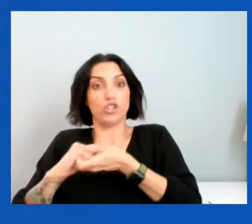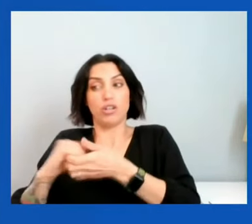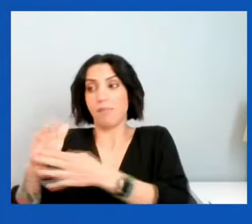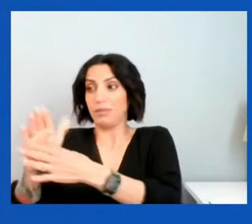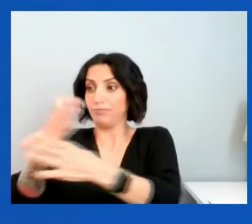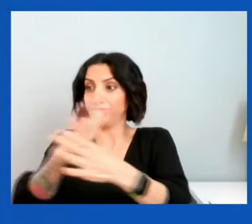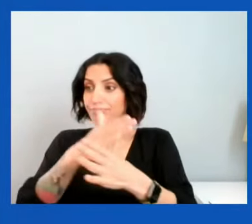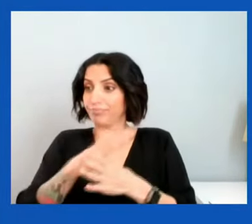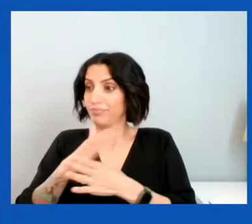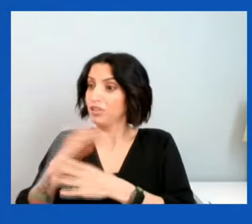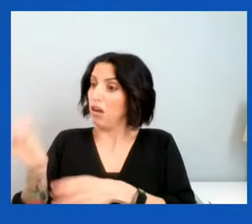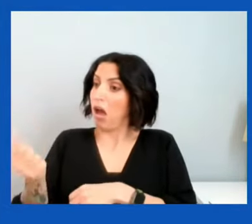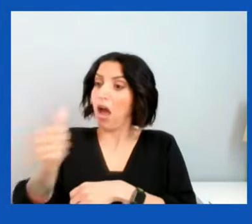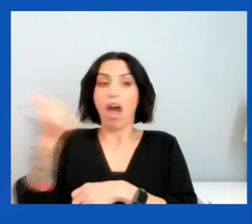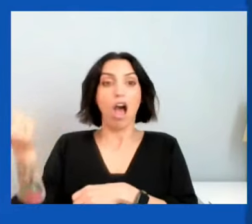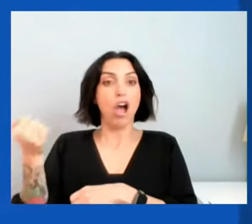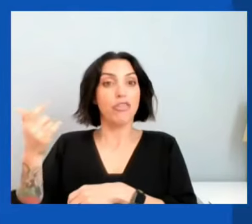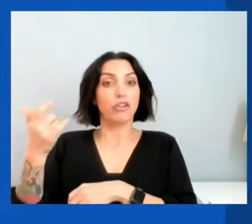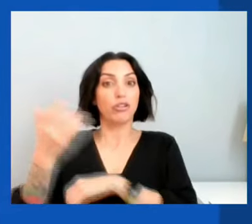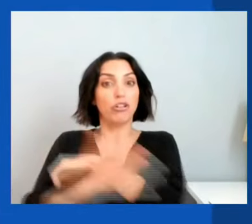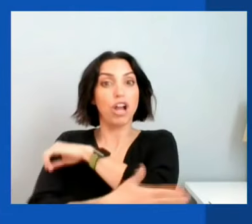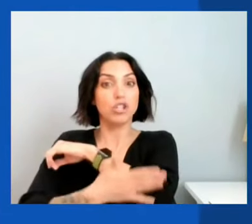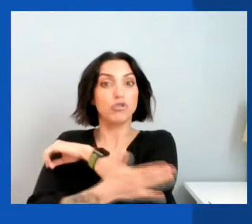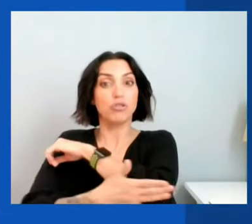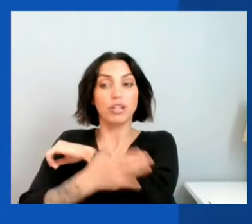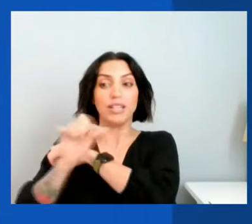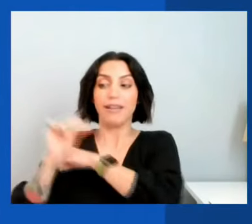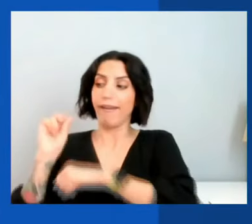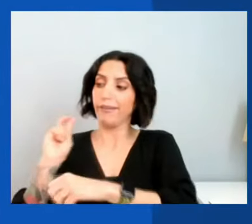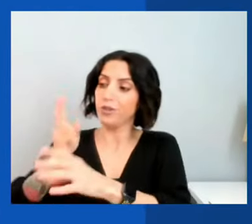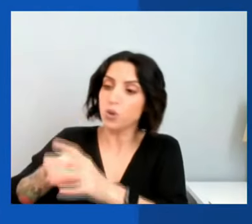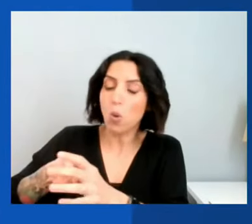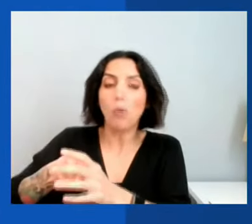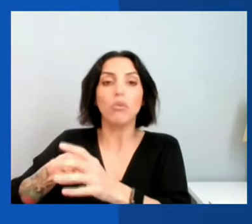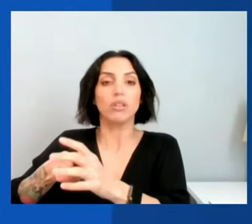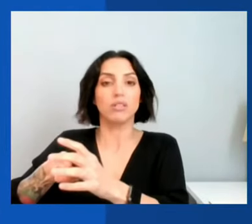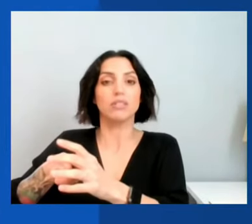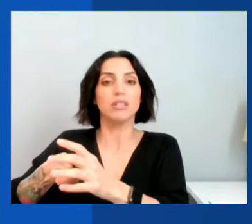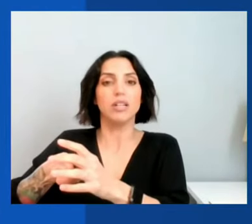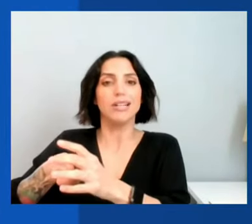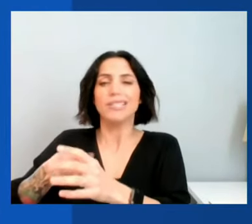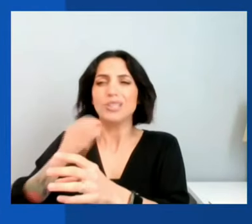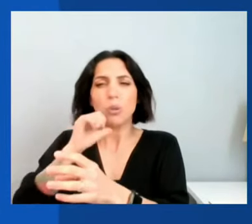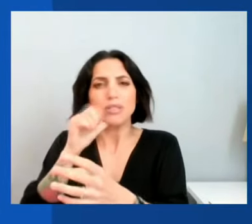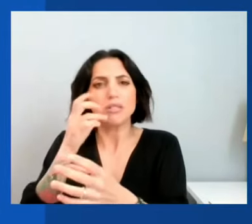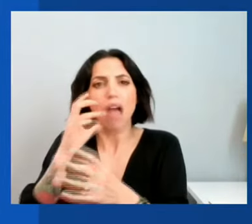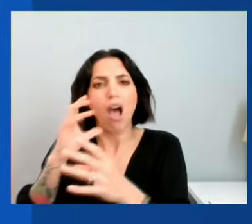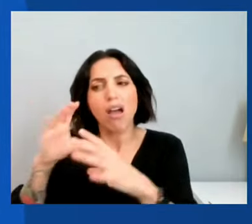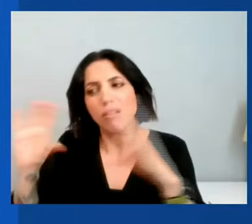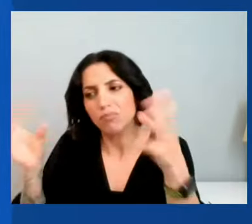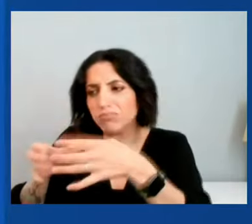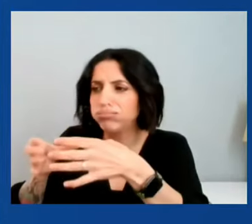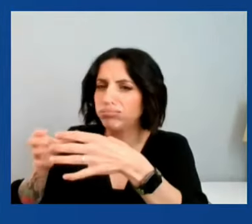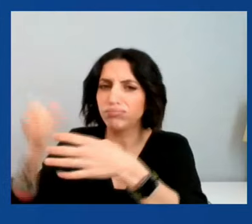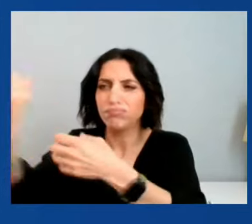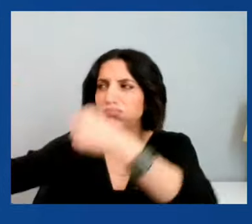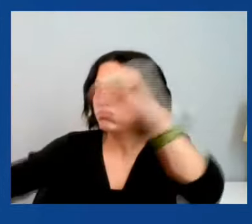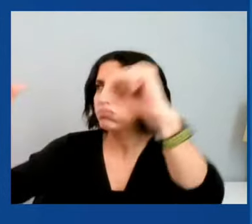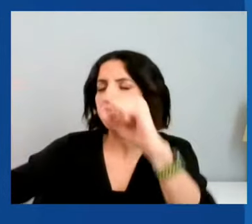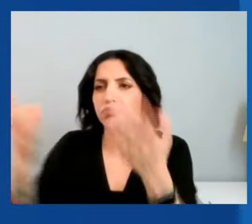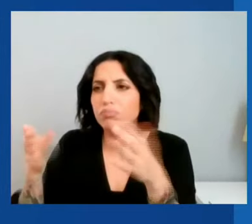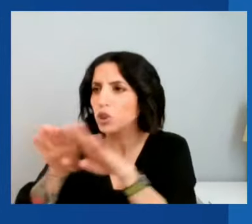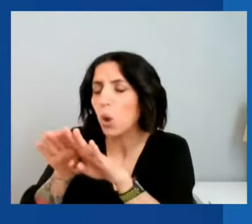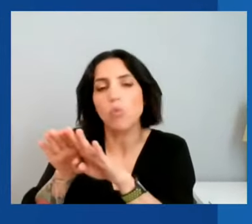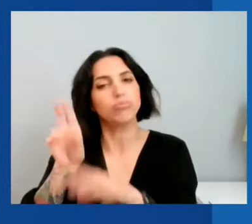join, participate in, so that it's not a closed grouping, it's a plurilateral